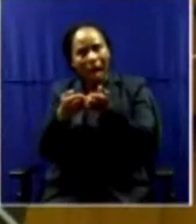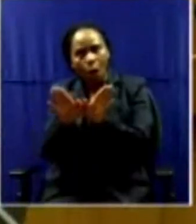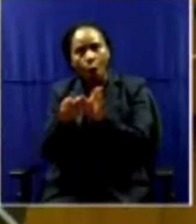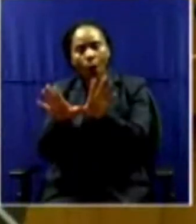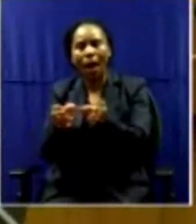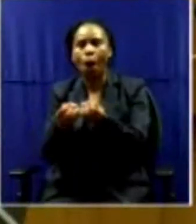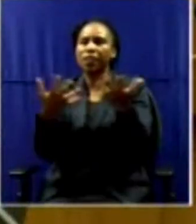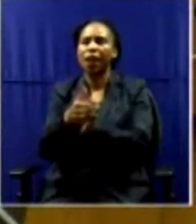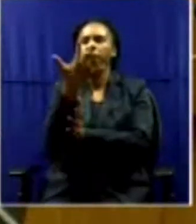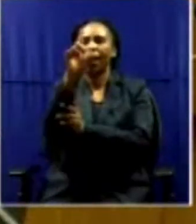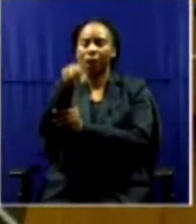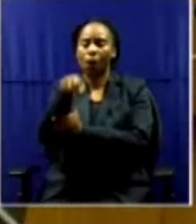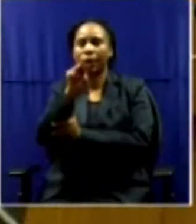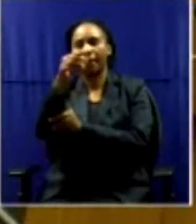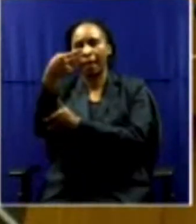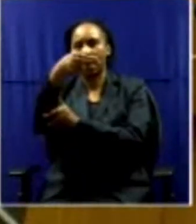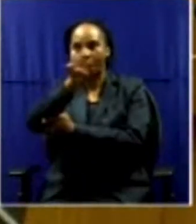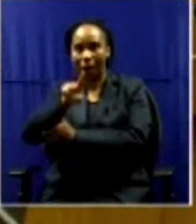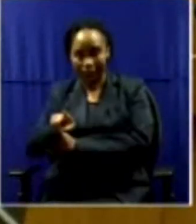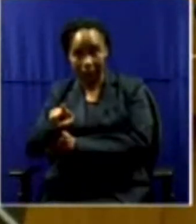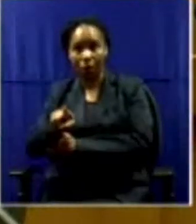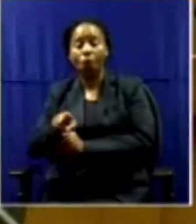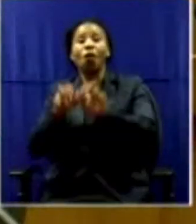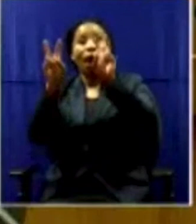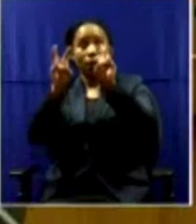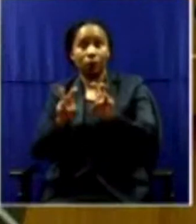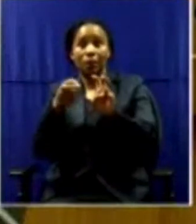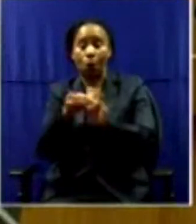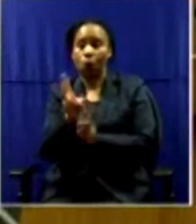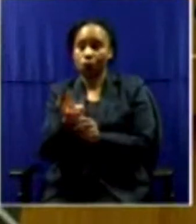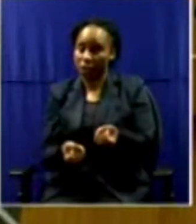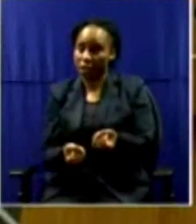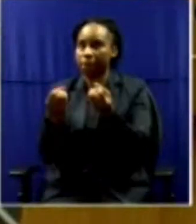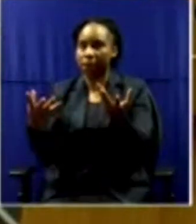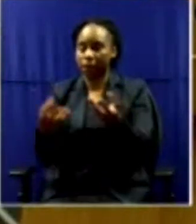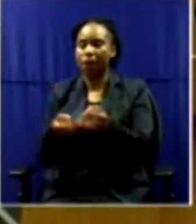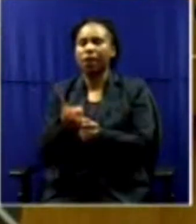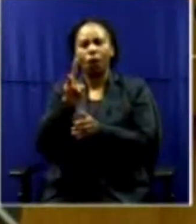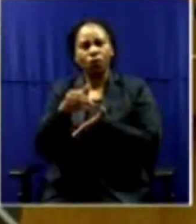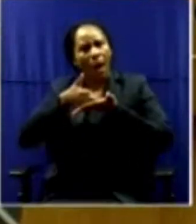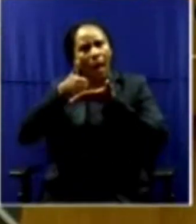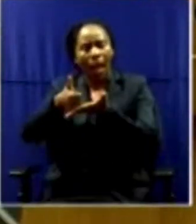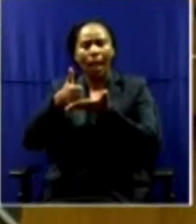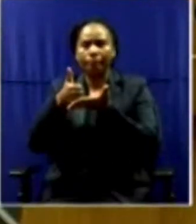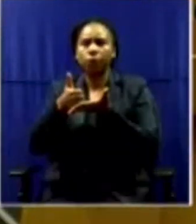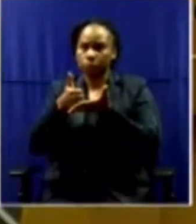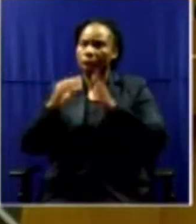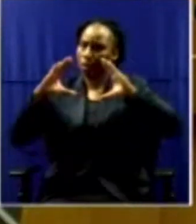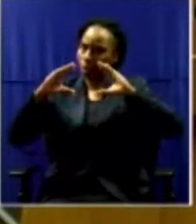megawatts of additional capacity and also help to ease the impact of load sharing.